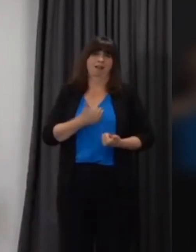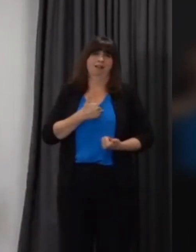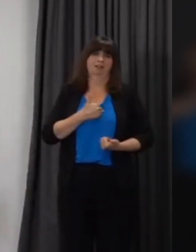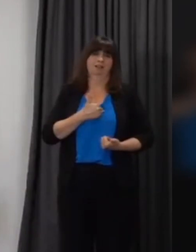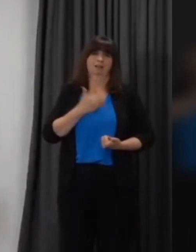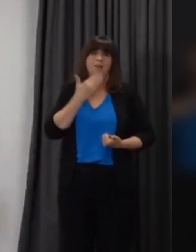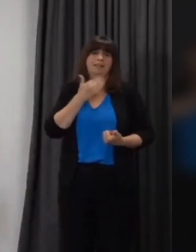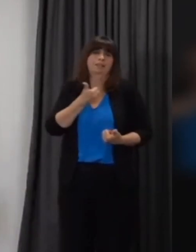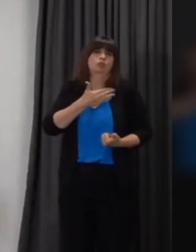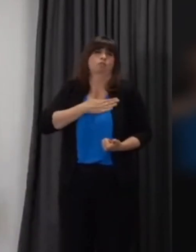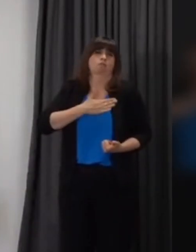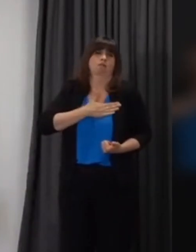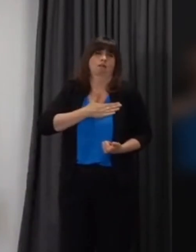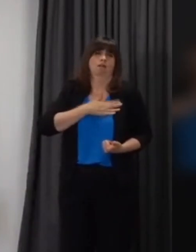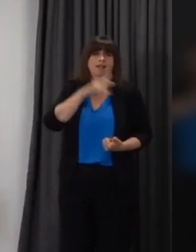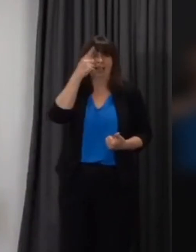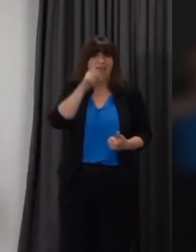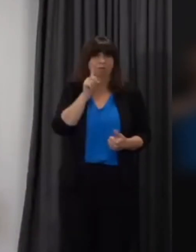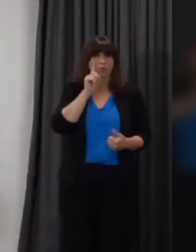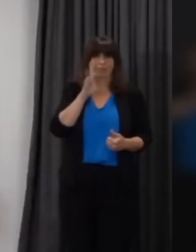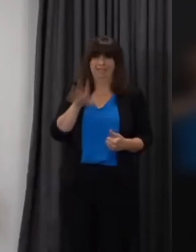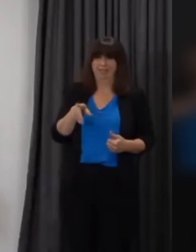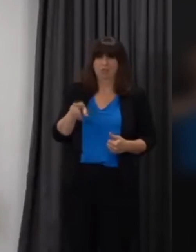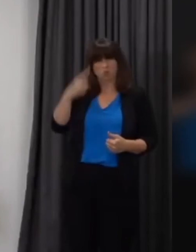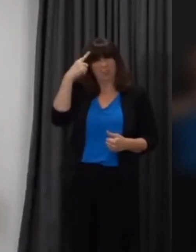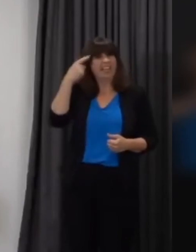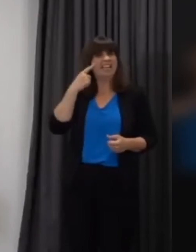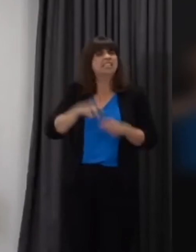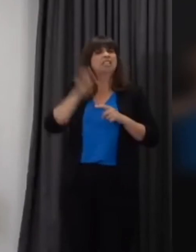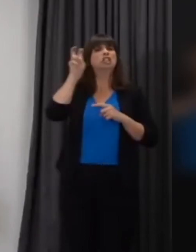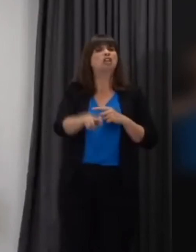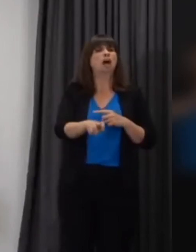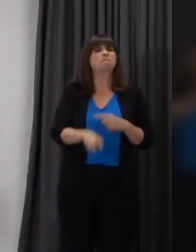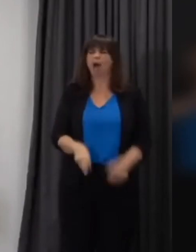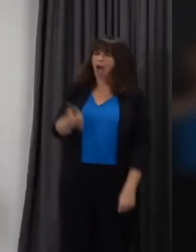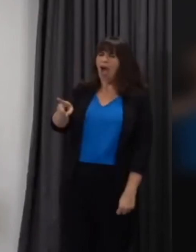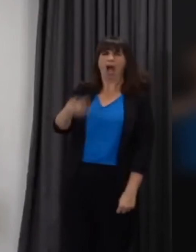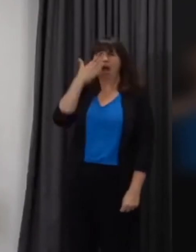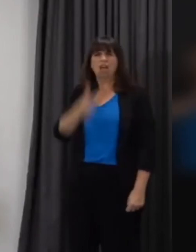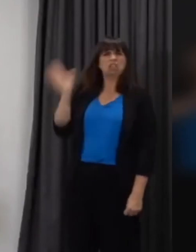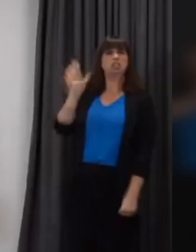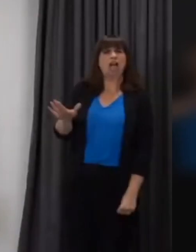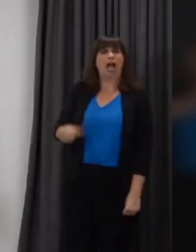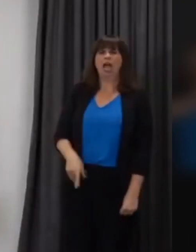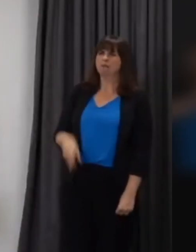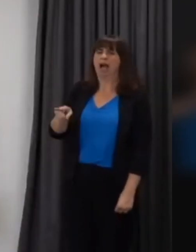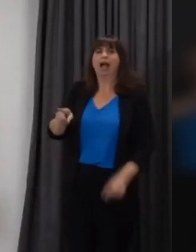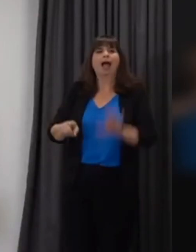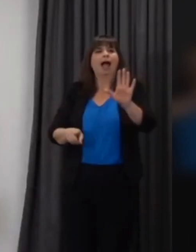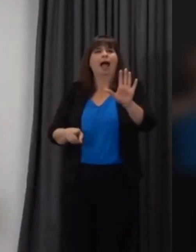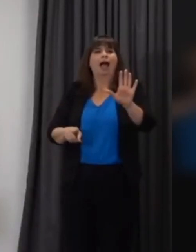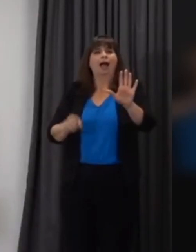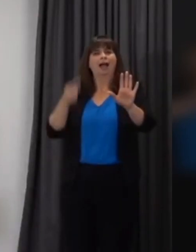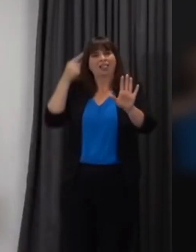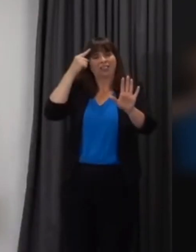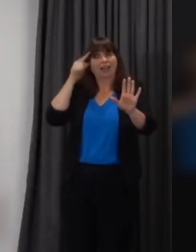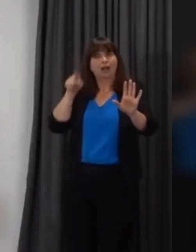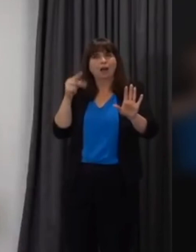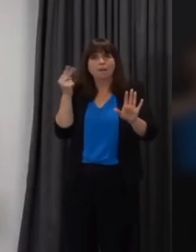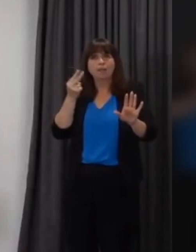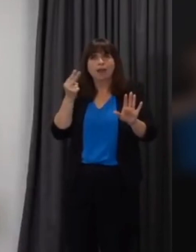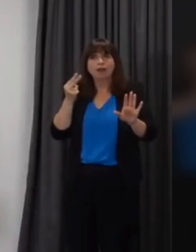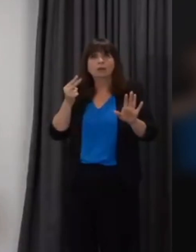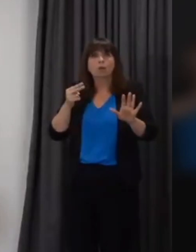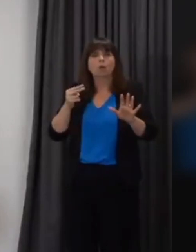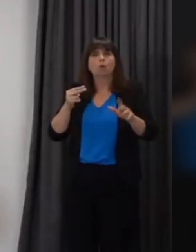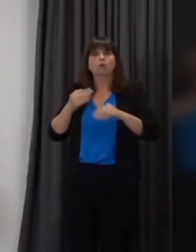if you see a person with a disability who you perceive is not following the rules there may be a very good reason so i would urge everybody in